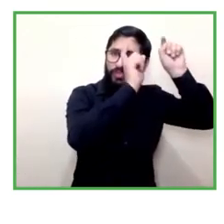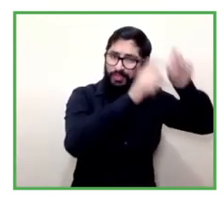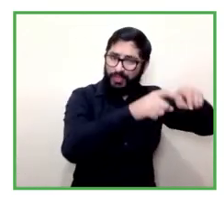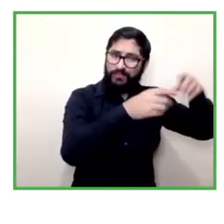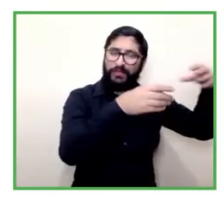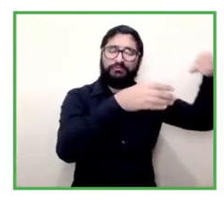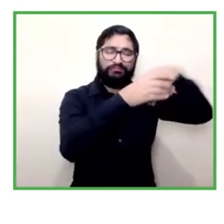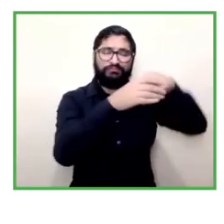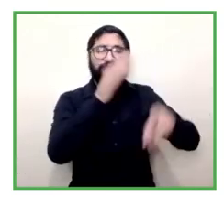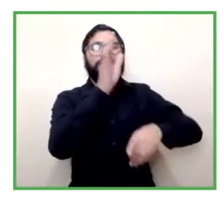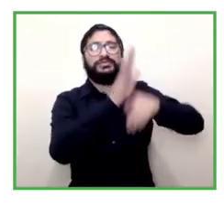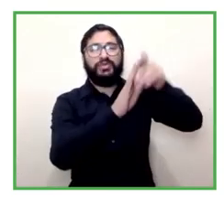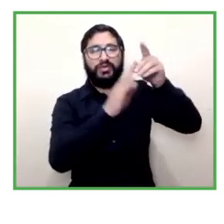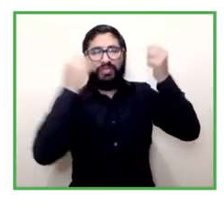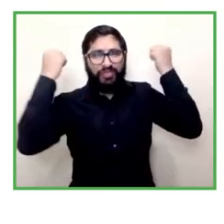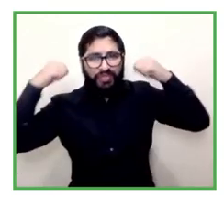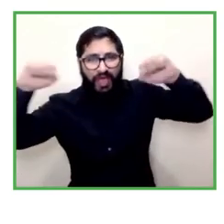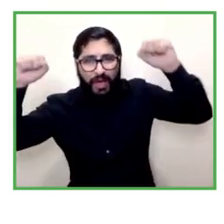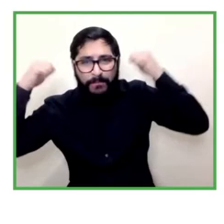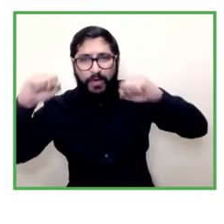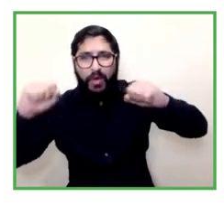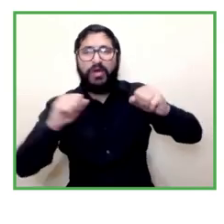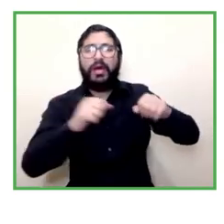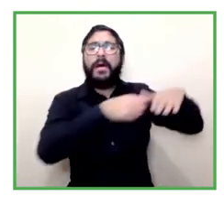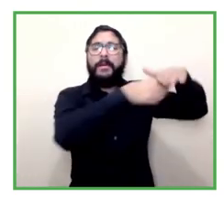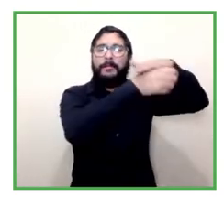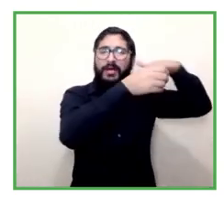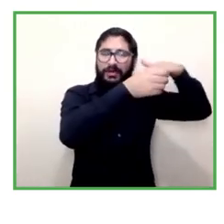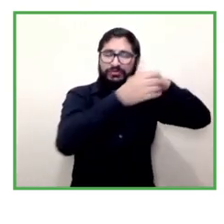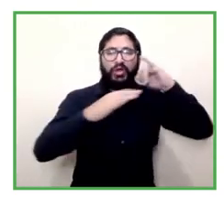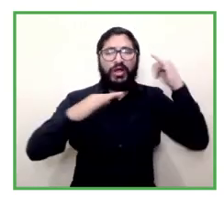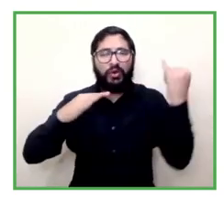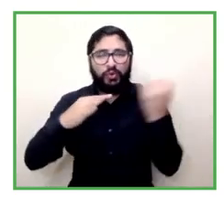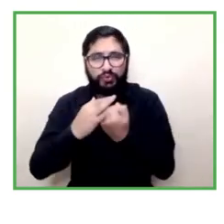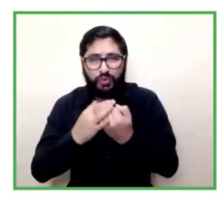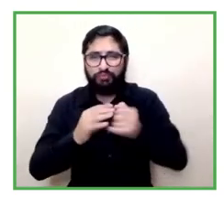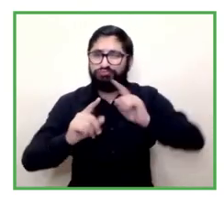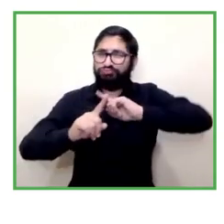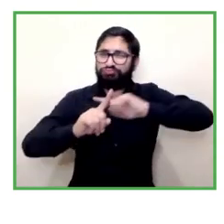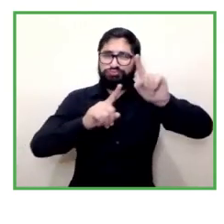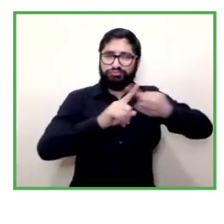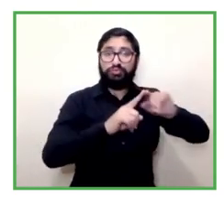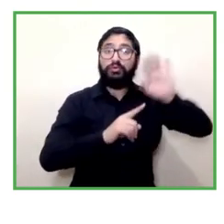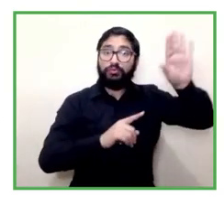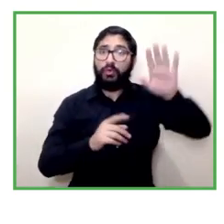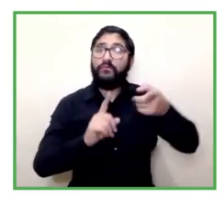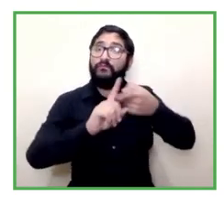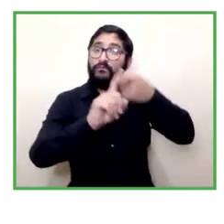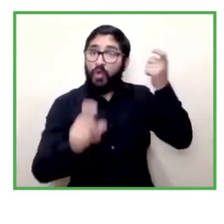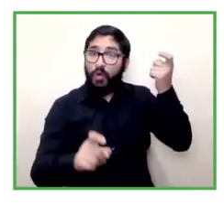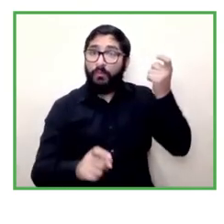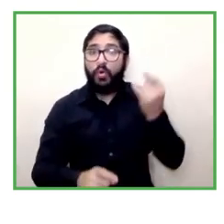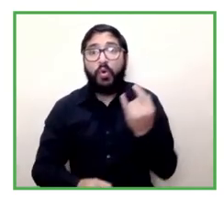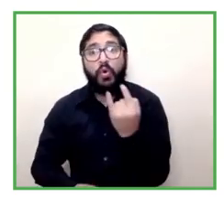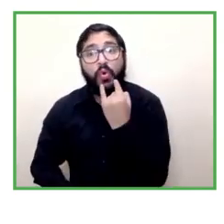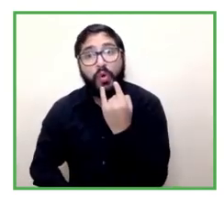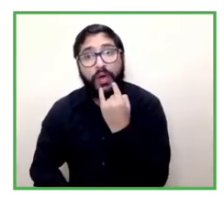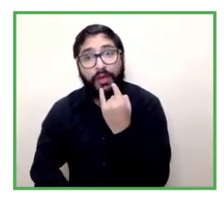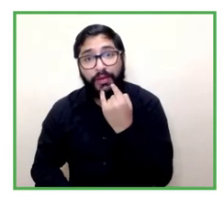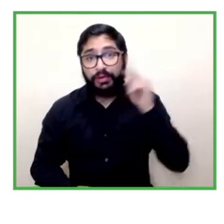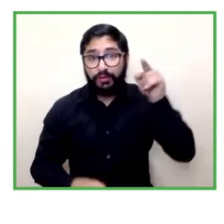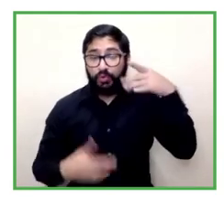ministry of sports the ministry of inclusion as uruguay has let's see their perspective